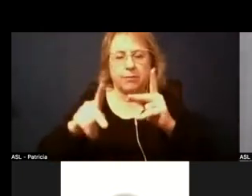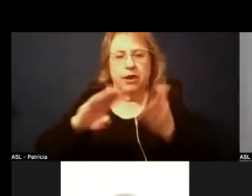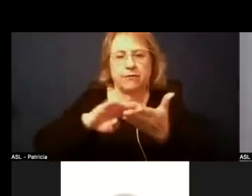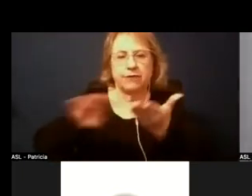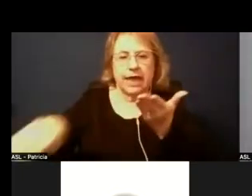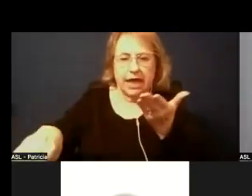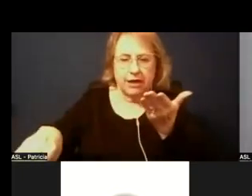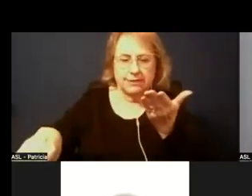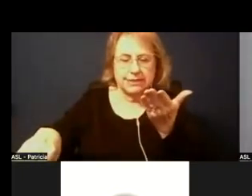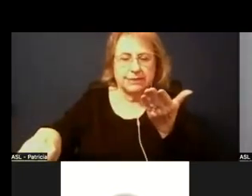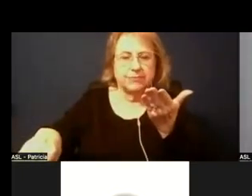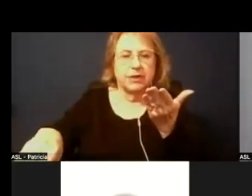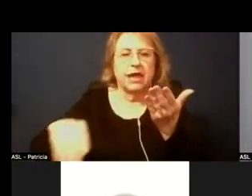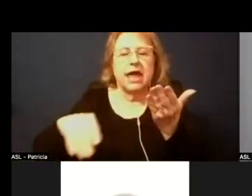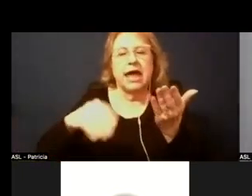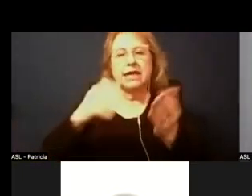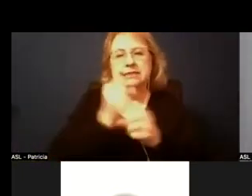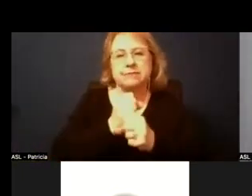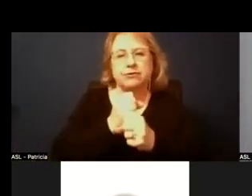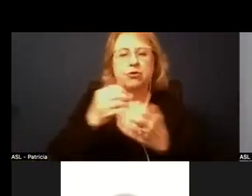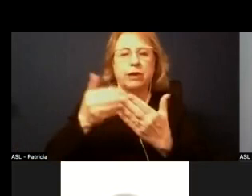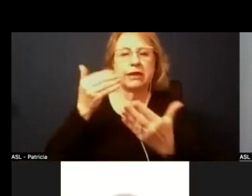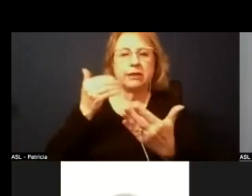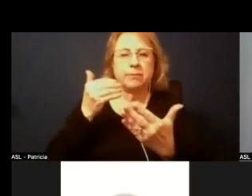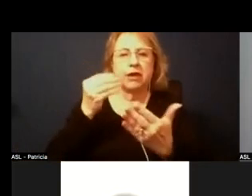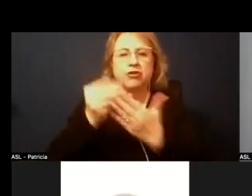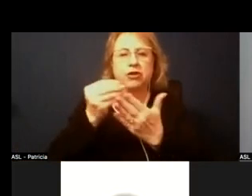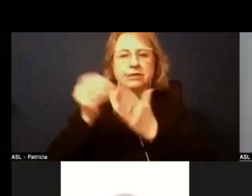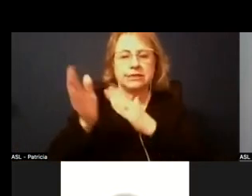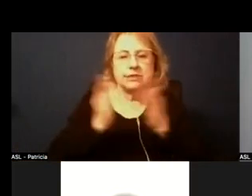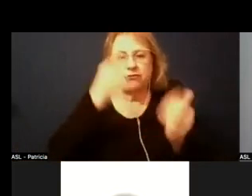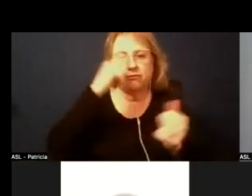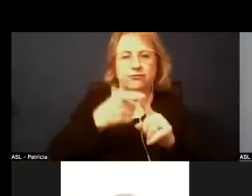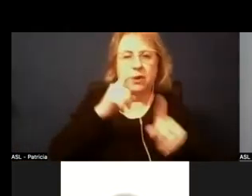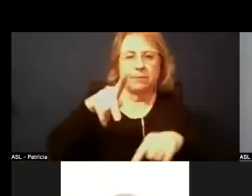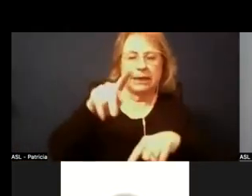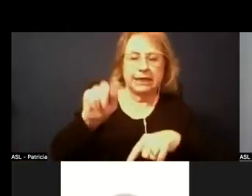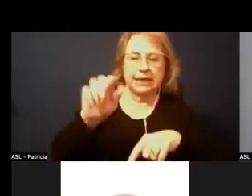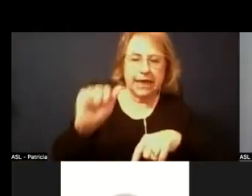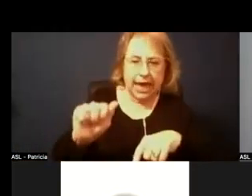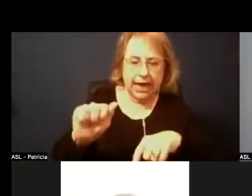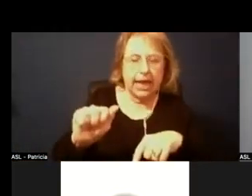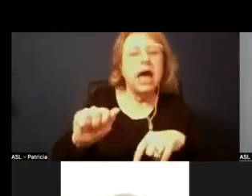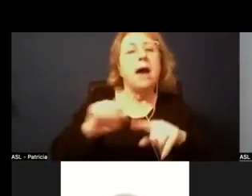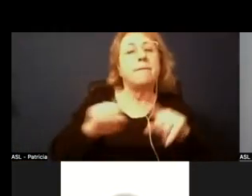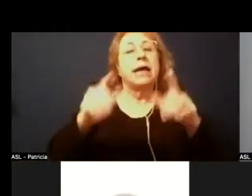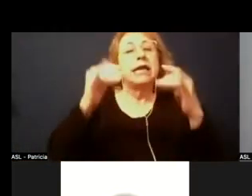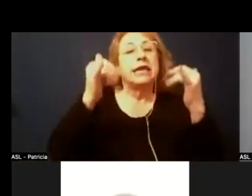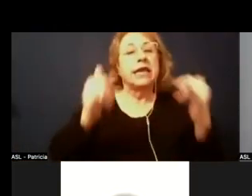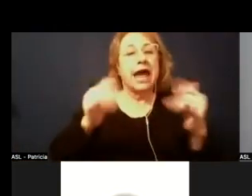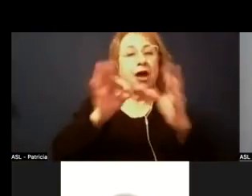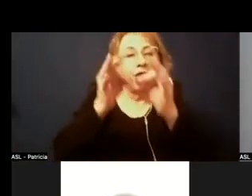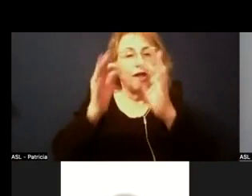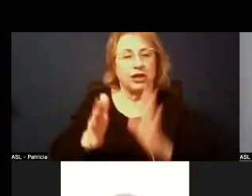we get all the budgets from the pta uh it's basically to give adequate people enough notice um but in the end our district has